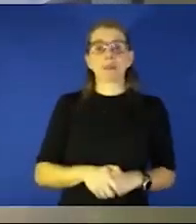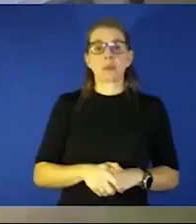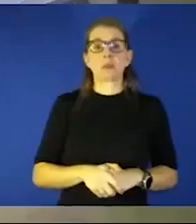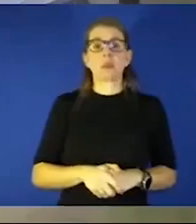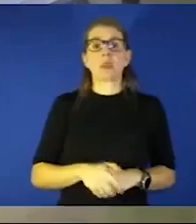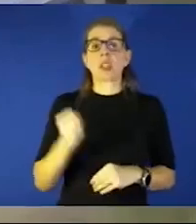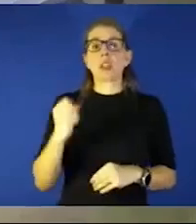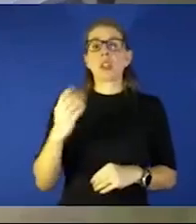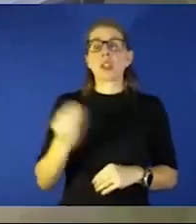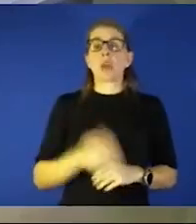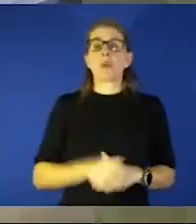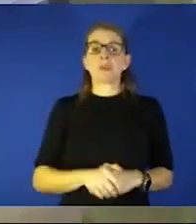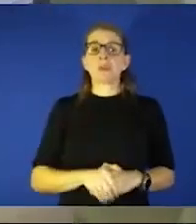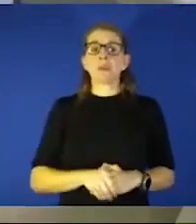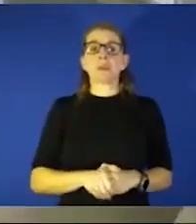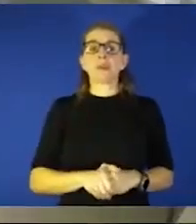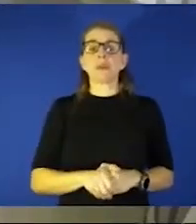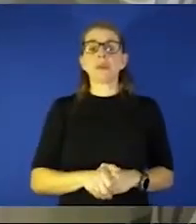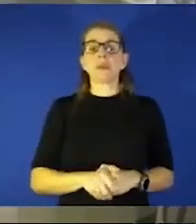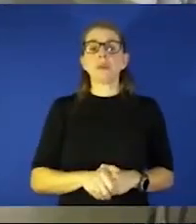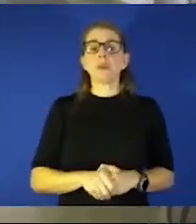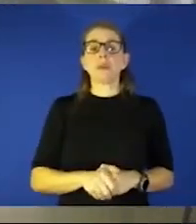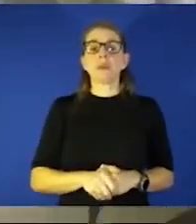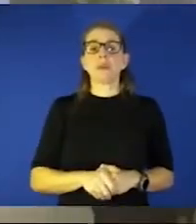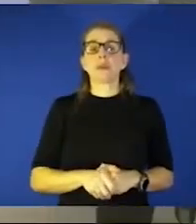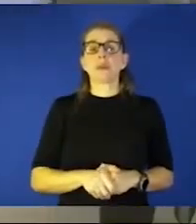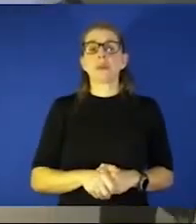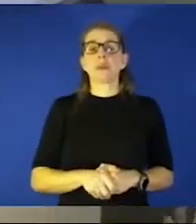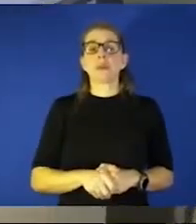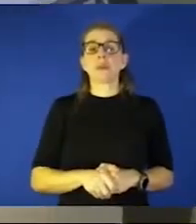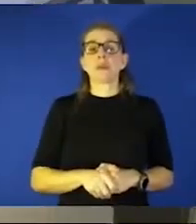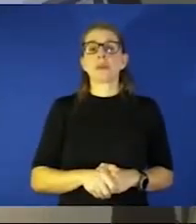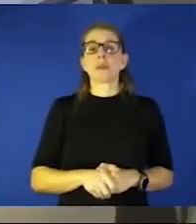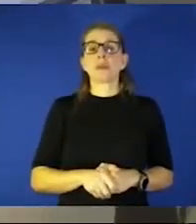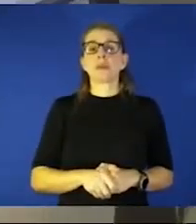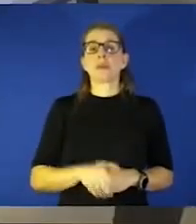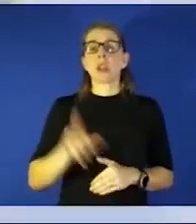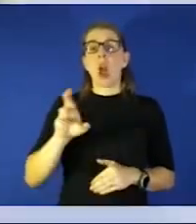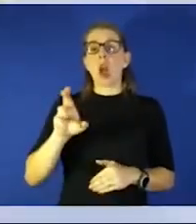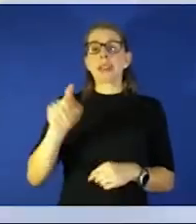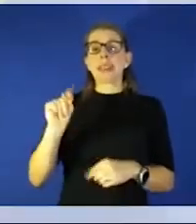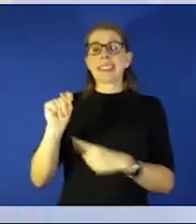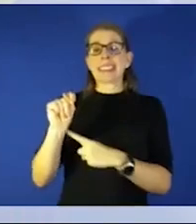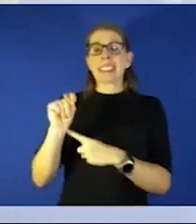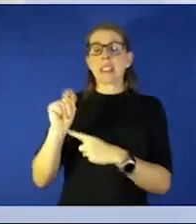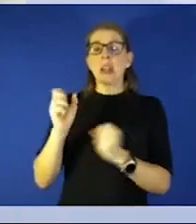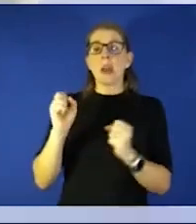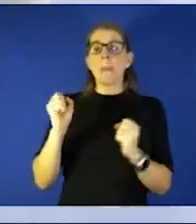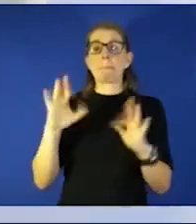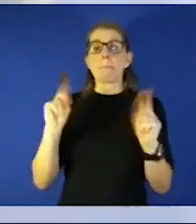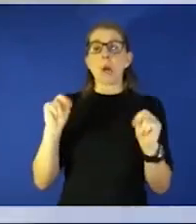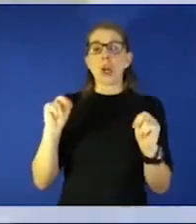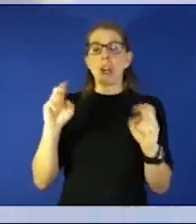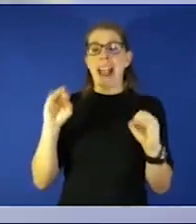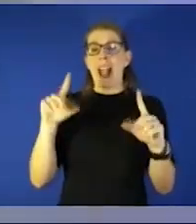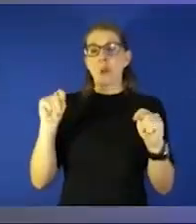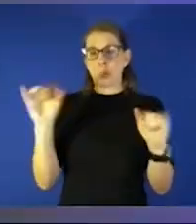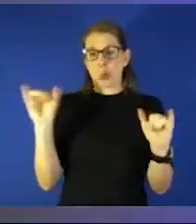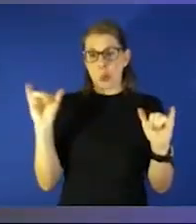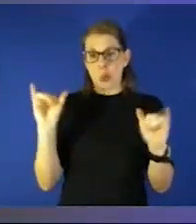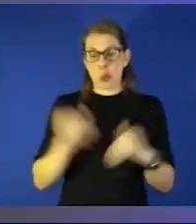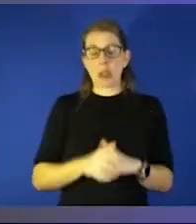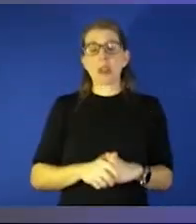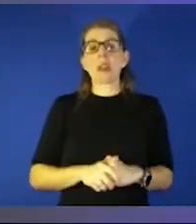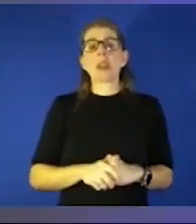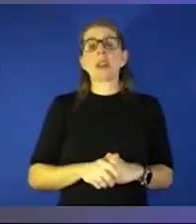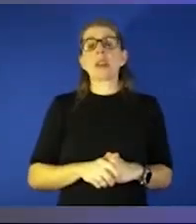there's a lot of RT burnout as well and with that comes a lot